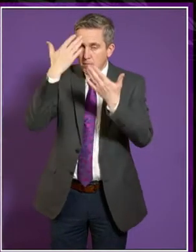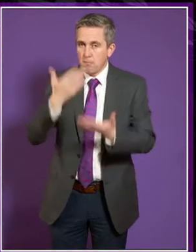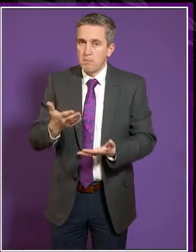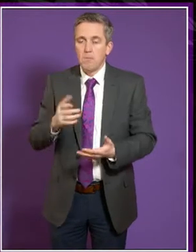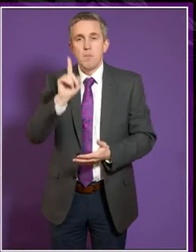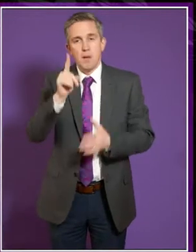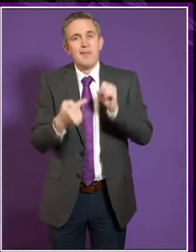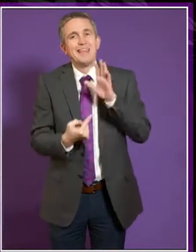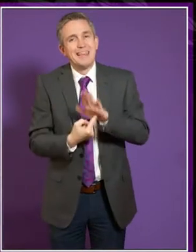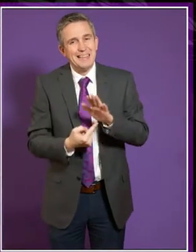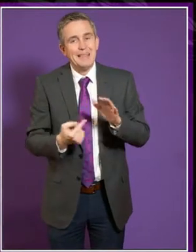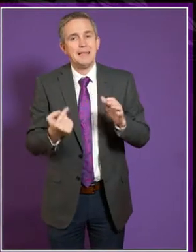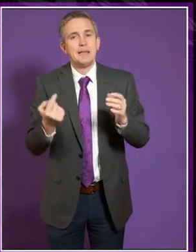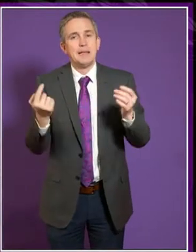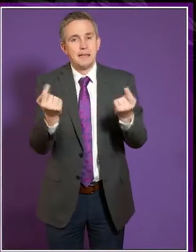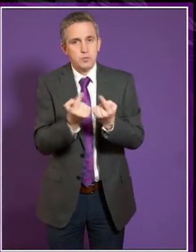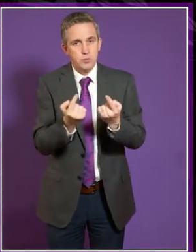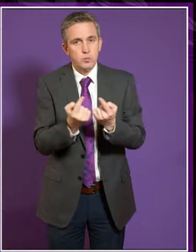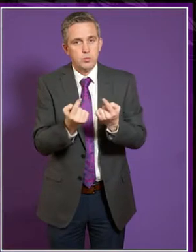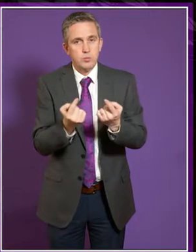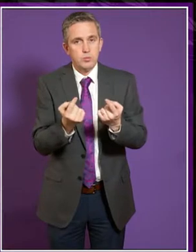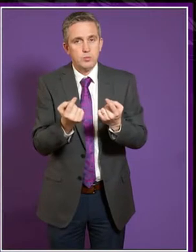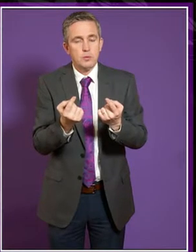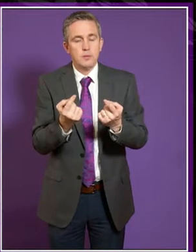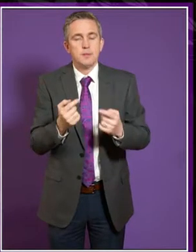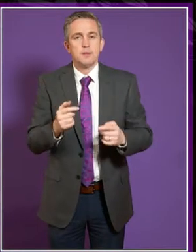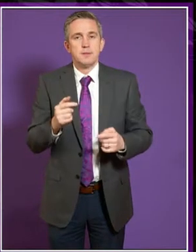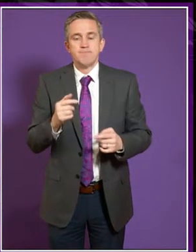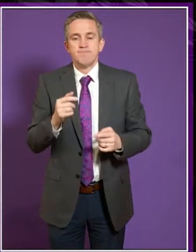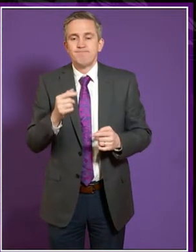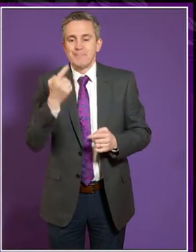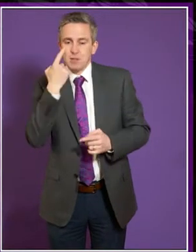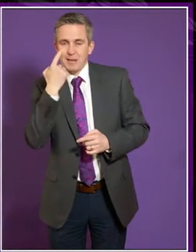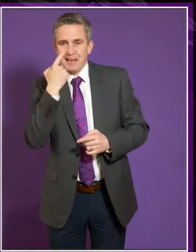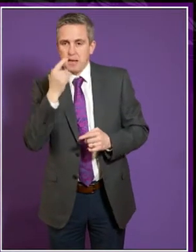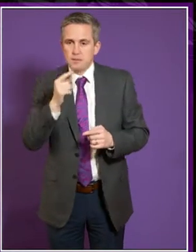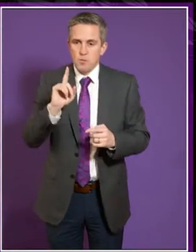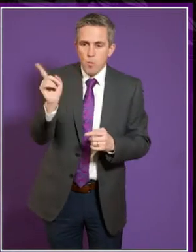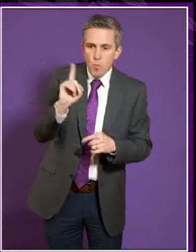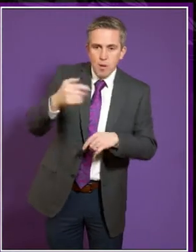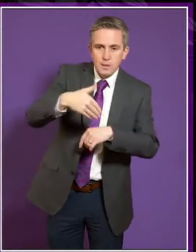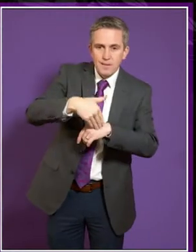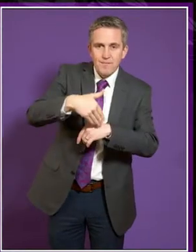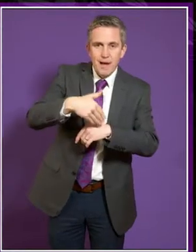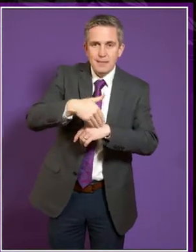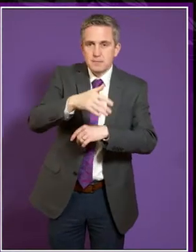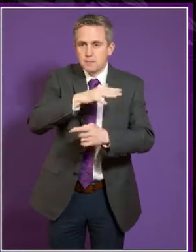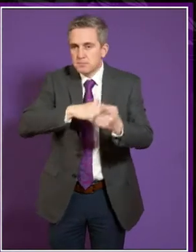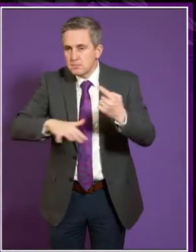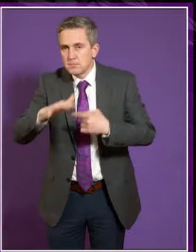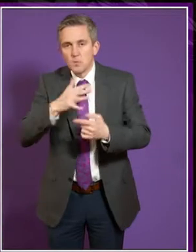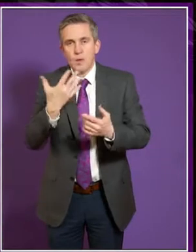major area, I think, is, of course, the implications, the climate of public opinion.